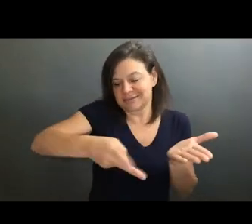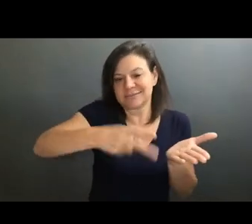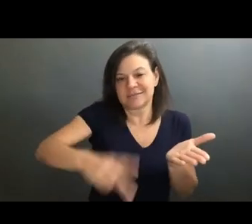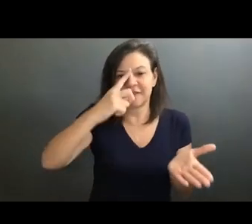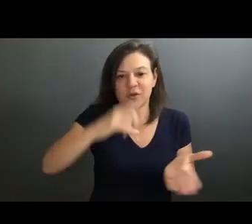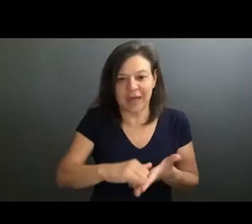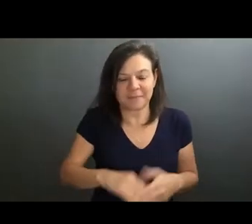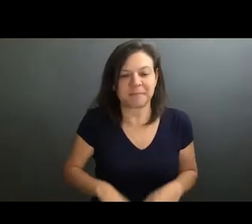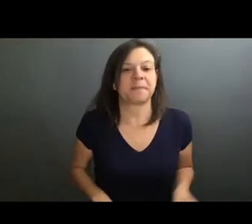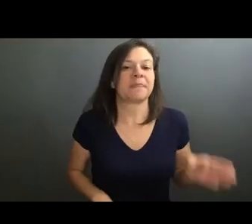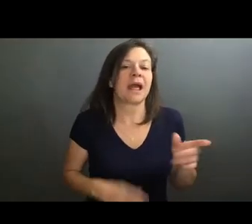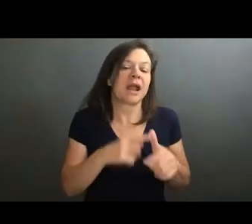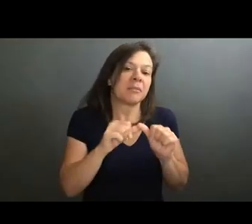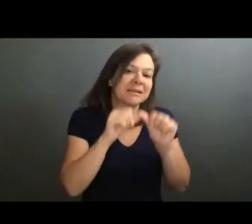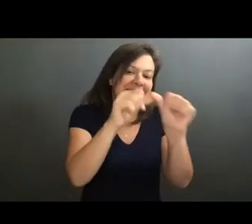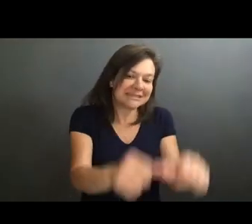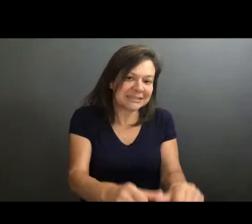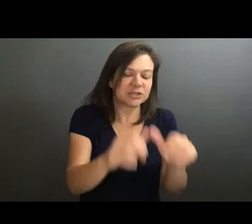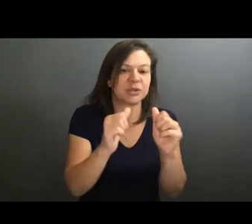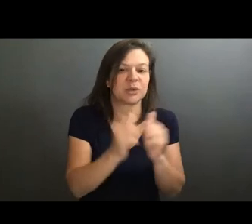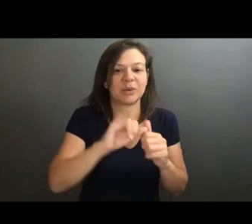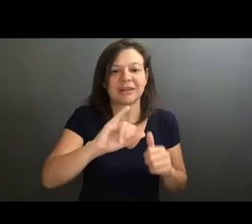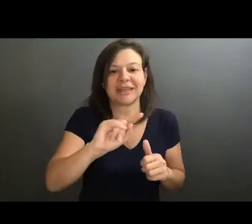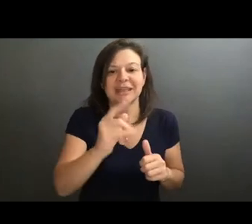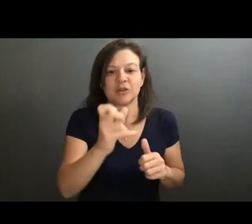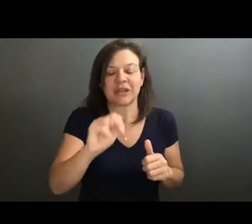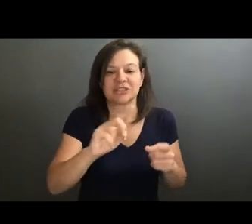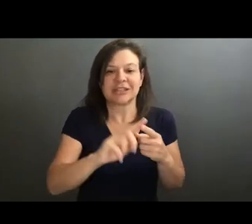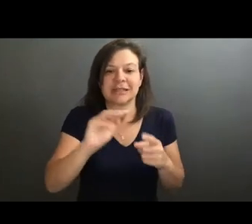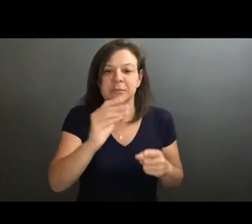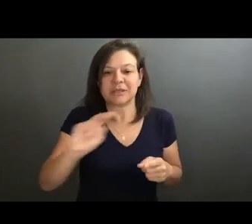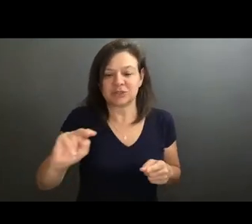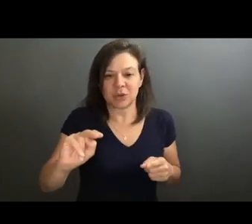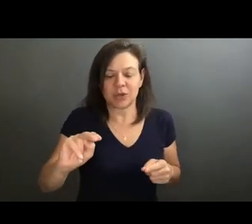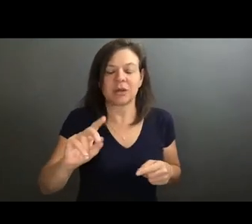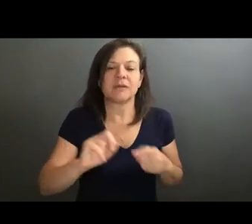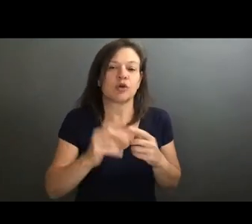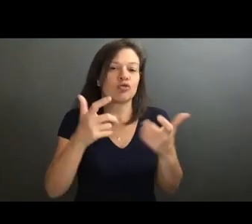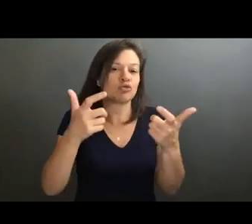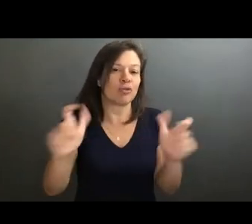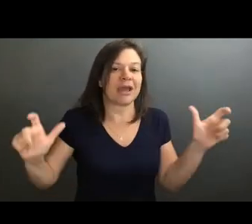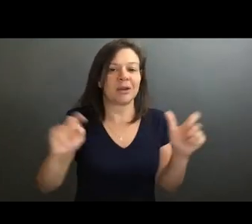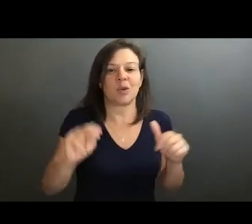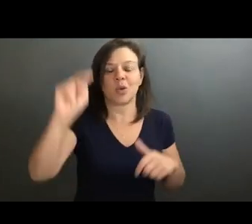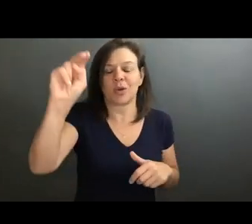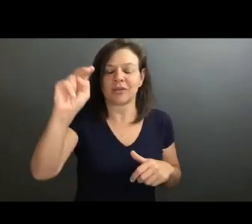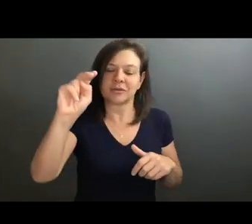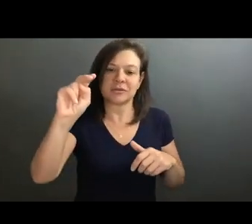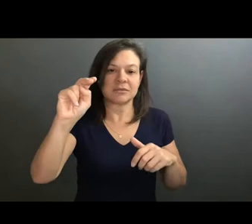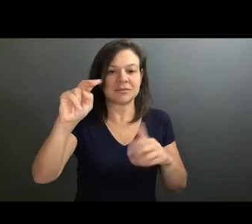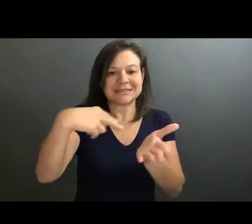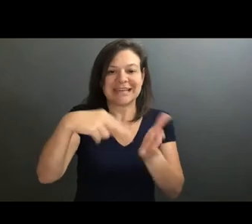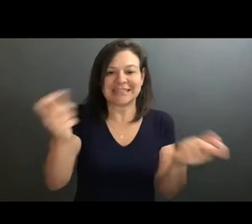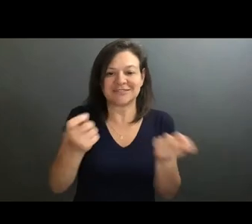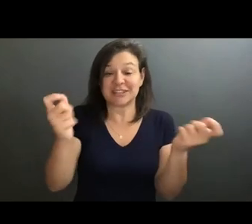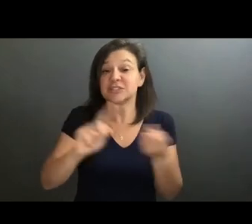then I'm also pursuing iteration in Minnesota with the great Northern festival, which will be up in a in-person installation in the winter, which